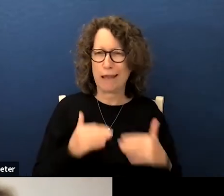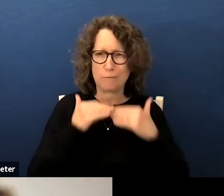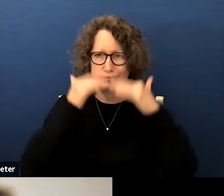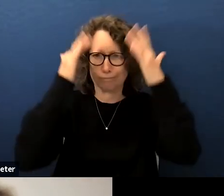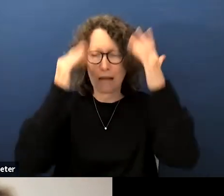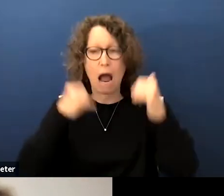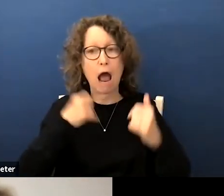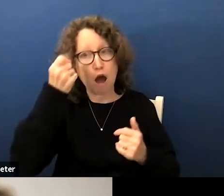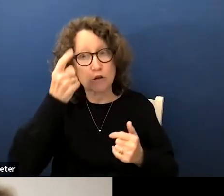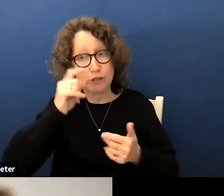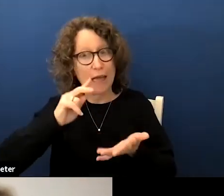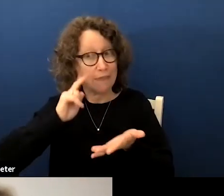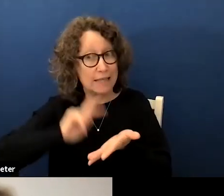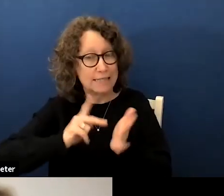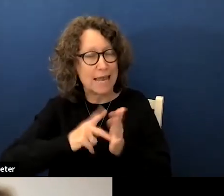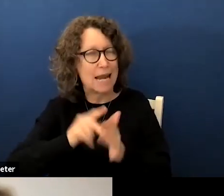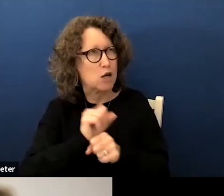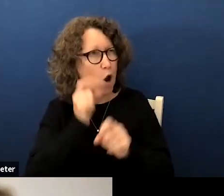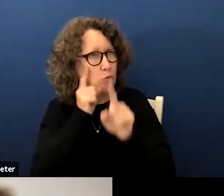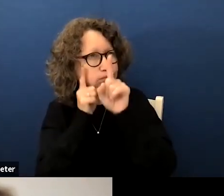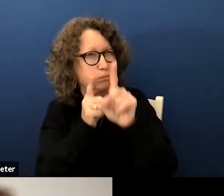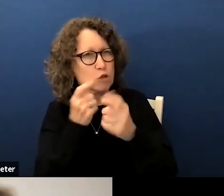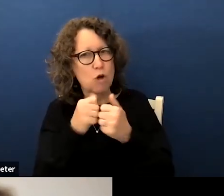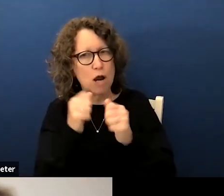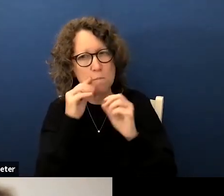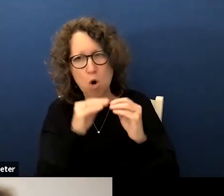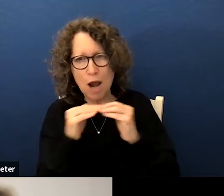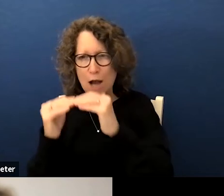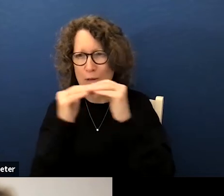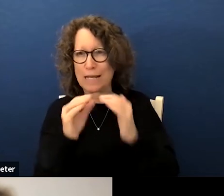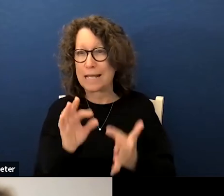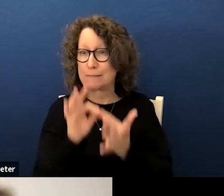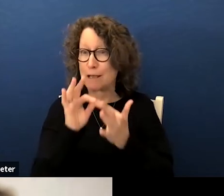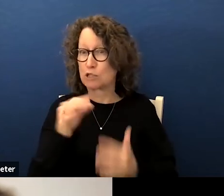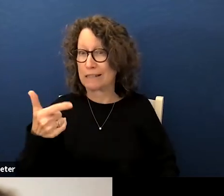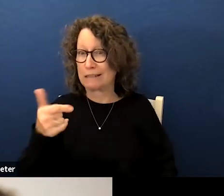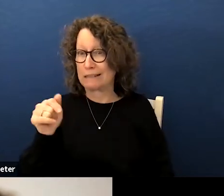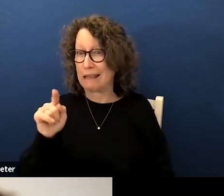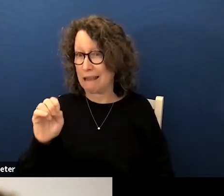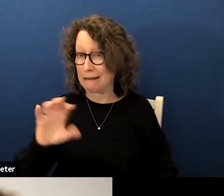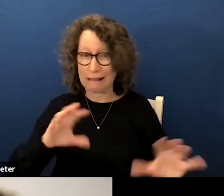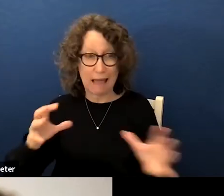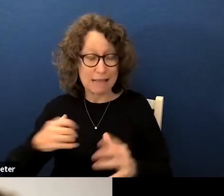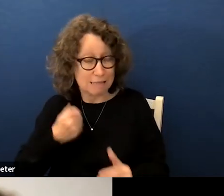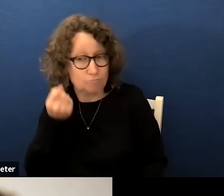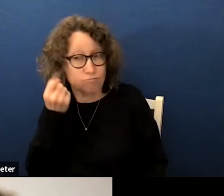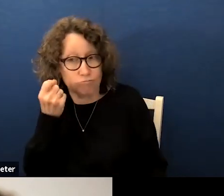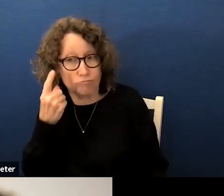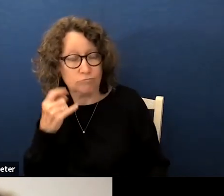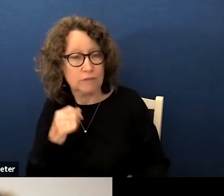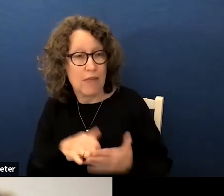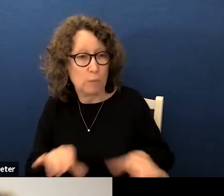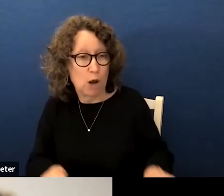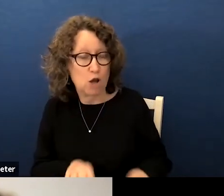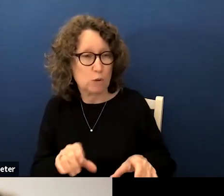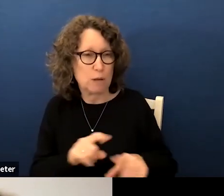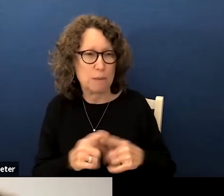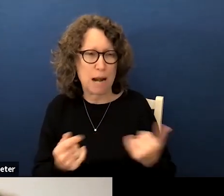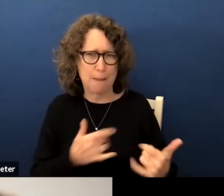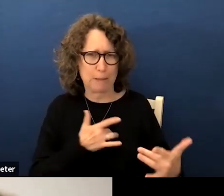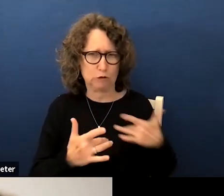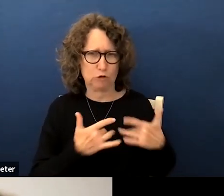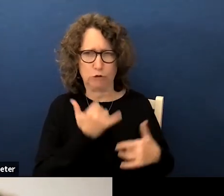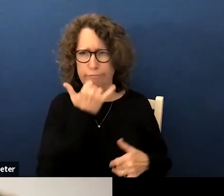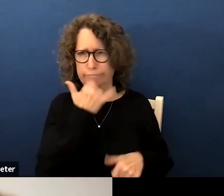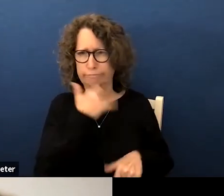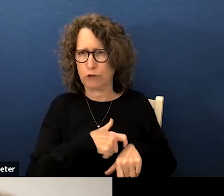intent and i know we've been working toward trying to get more equity particularly in our gate classes um that we're doing but i'm concerned